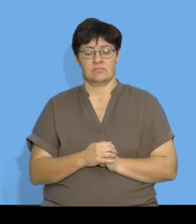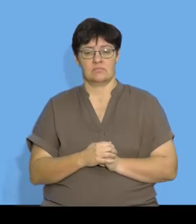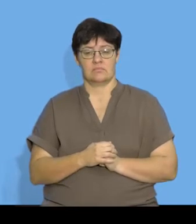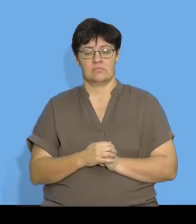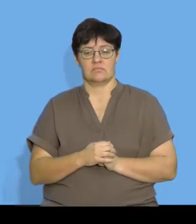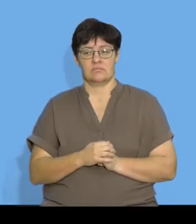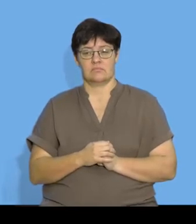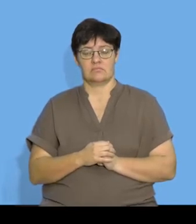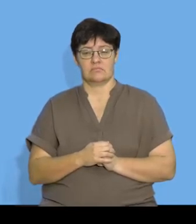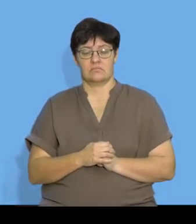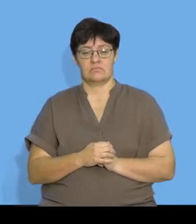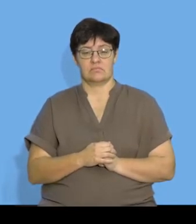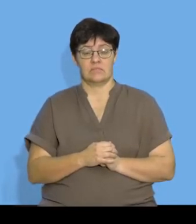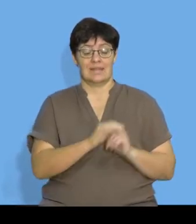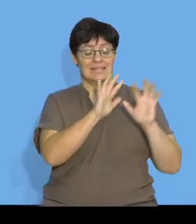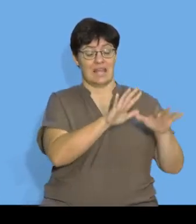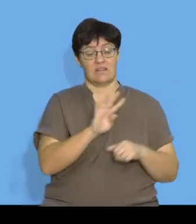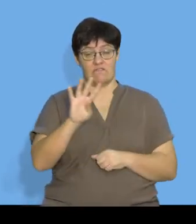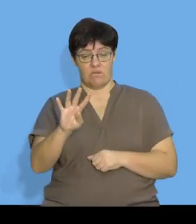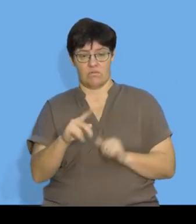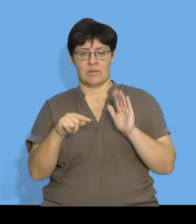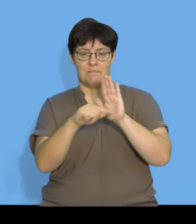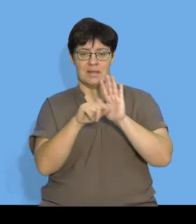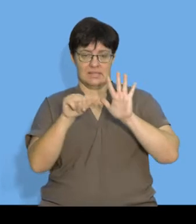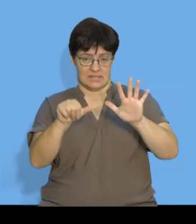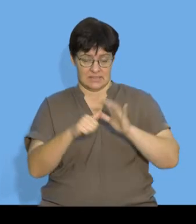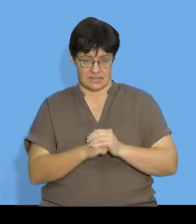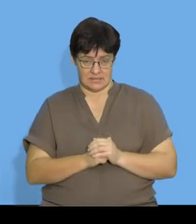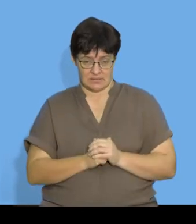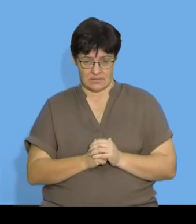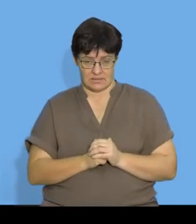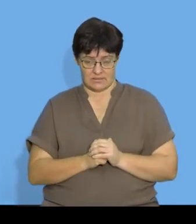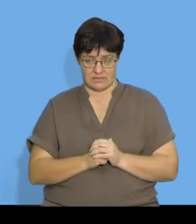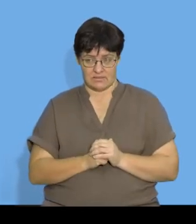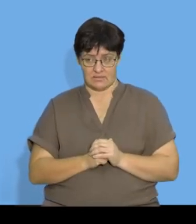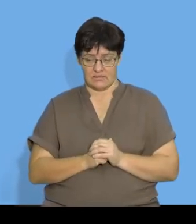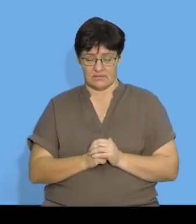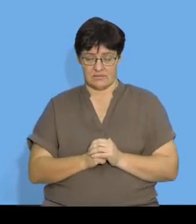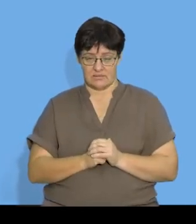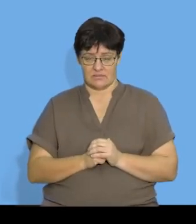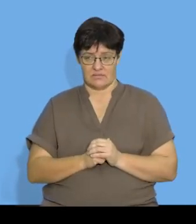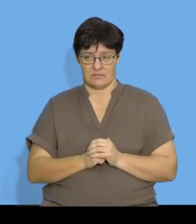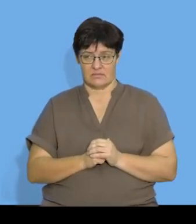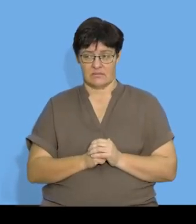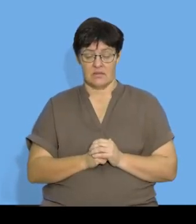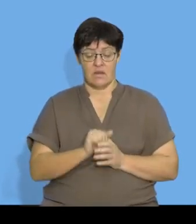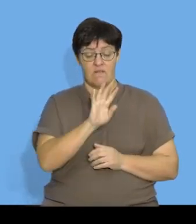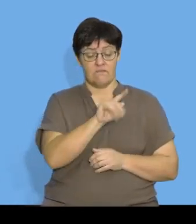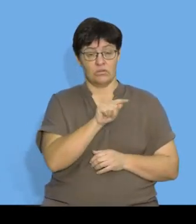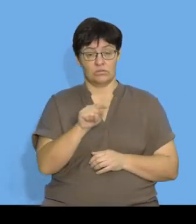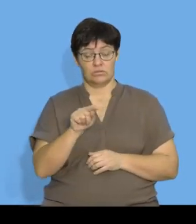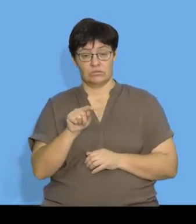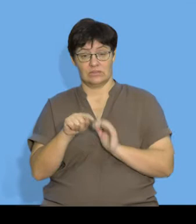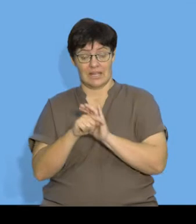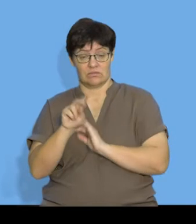So, between 10 and 4 I can see that I subtracted 6. Then, to get from